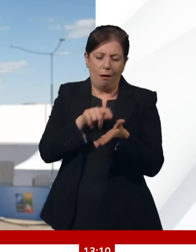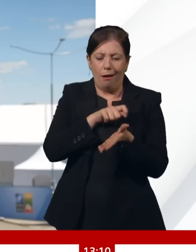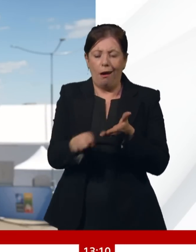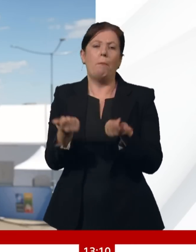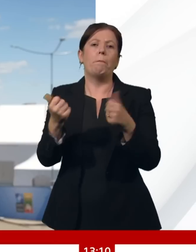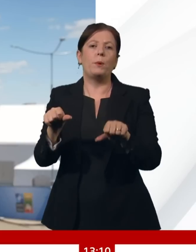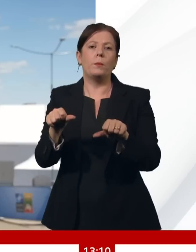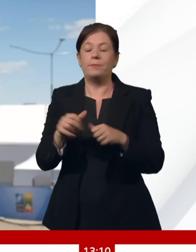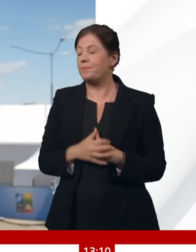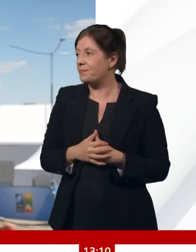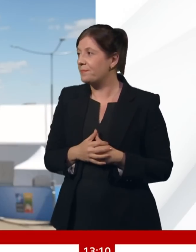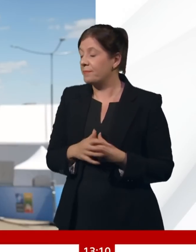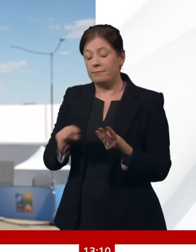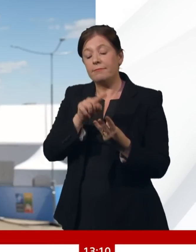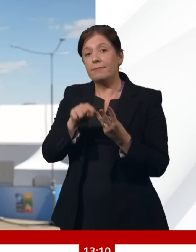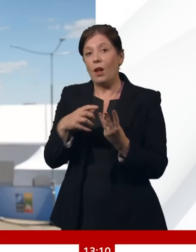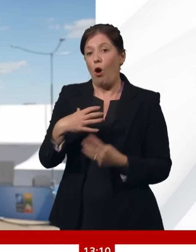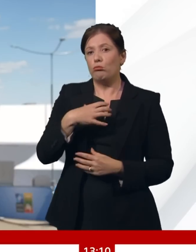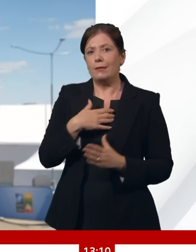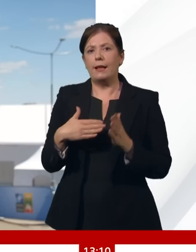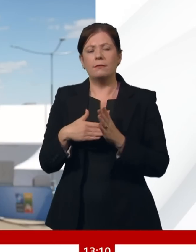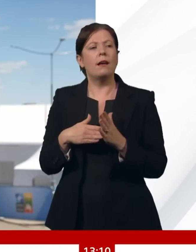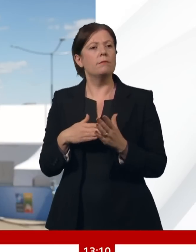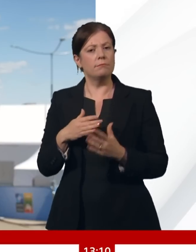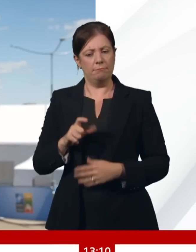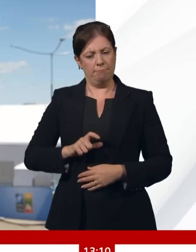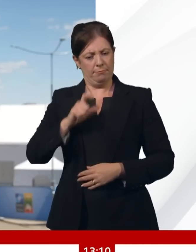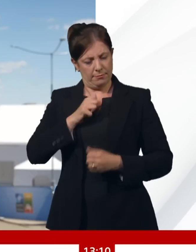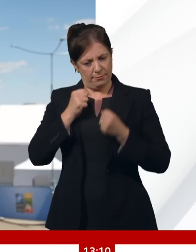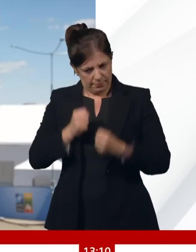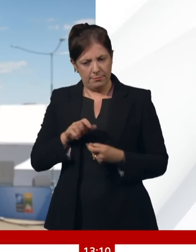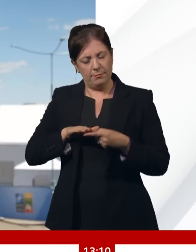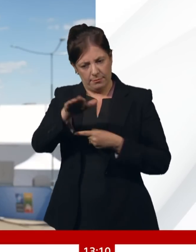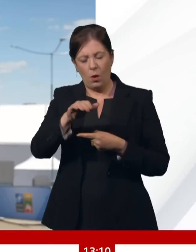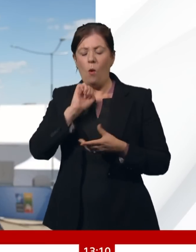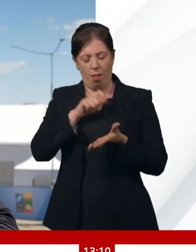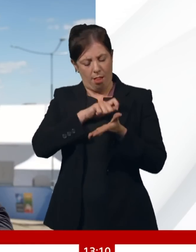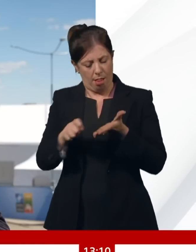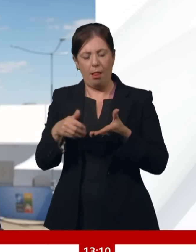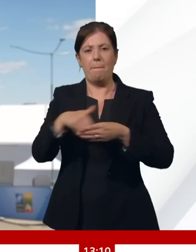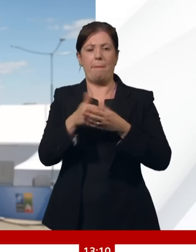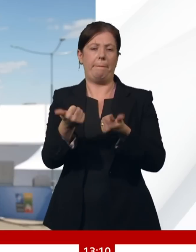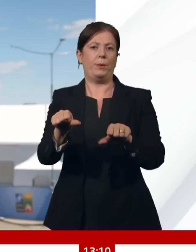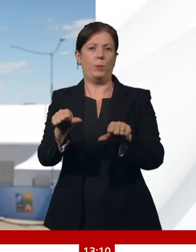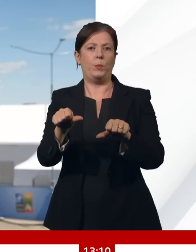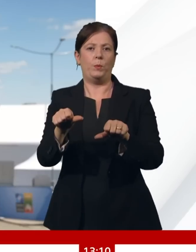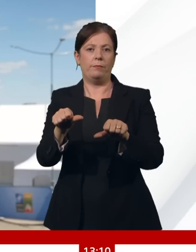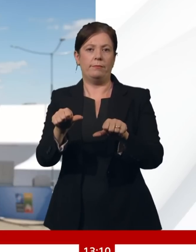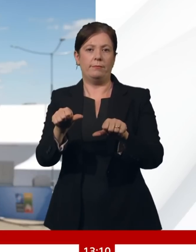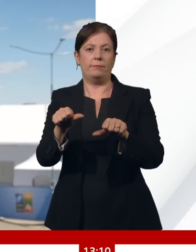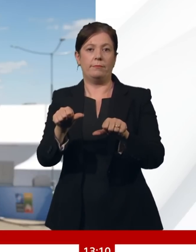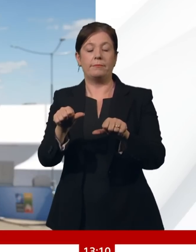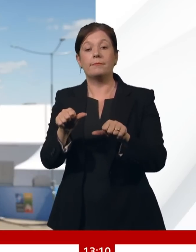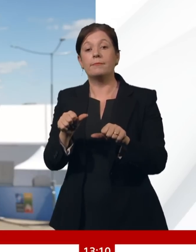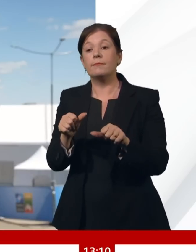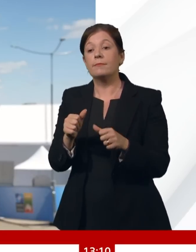had President Zelensky being, as you heard, very confident, saying, look, this is going to happen. To bolster that, there's also